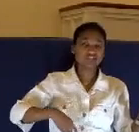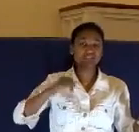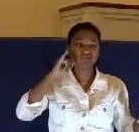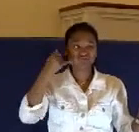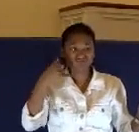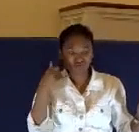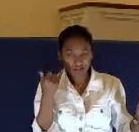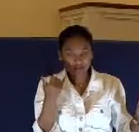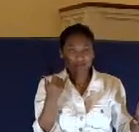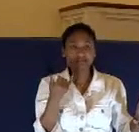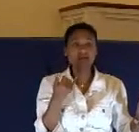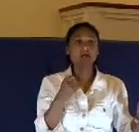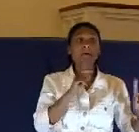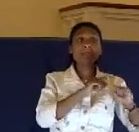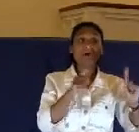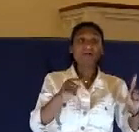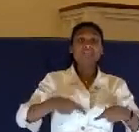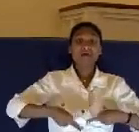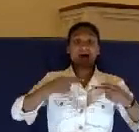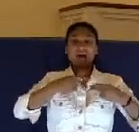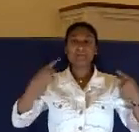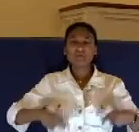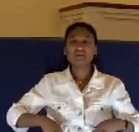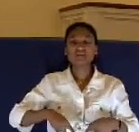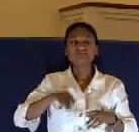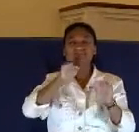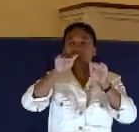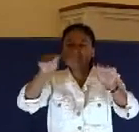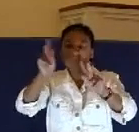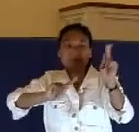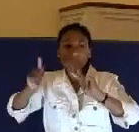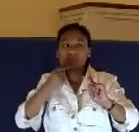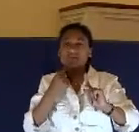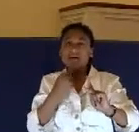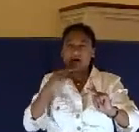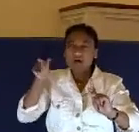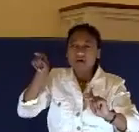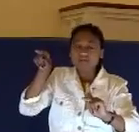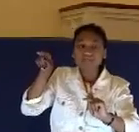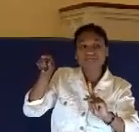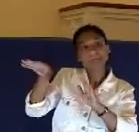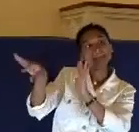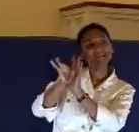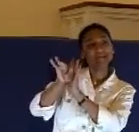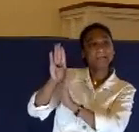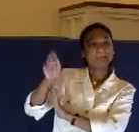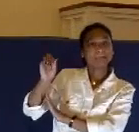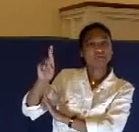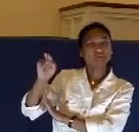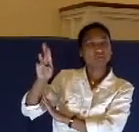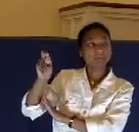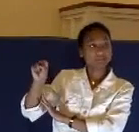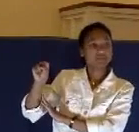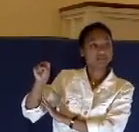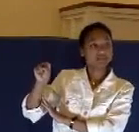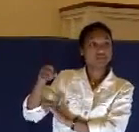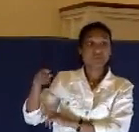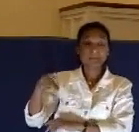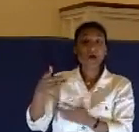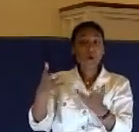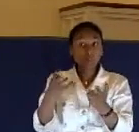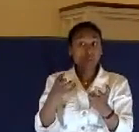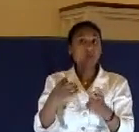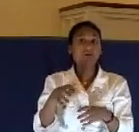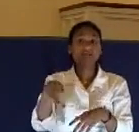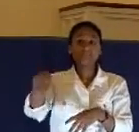the people that he should rather release Barabbas unto them. So Pilate wants them to choose Jesus, to be released.